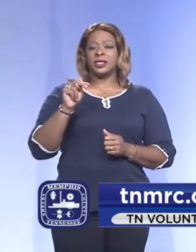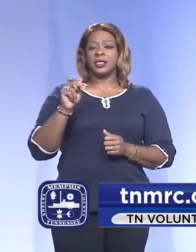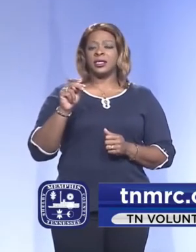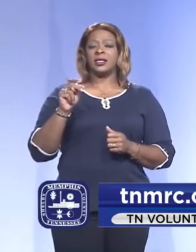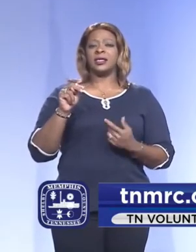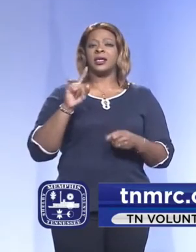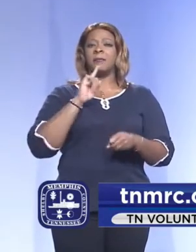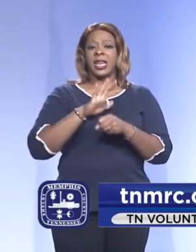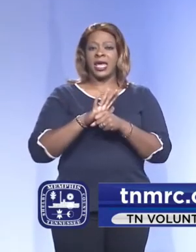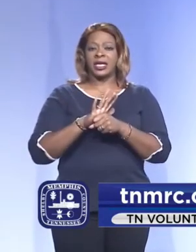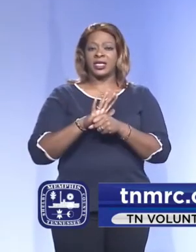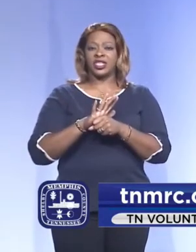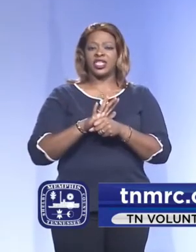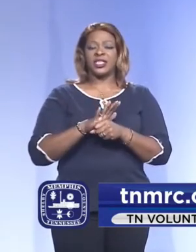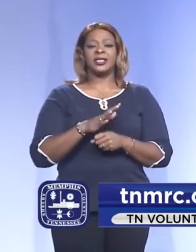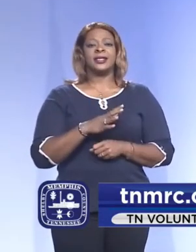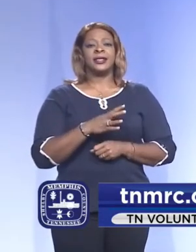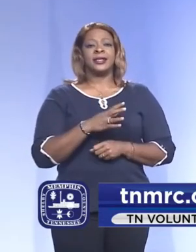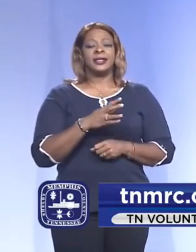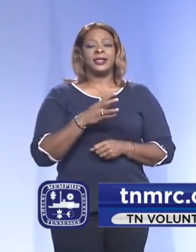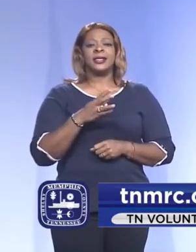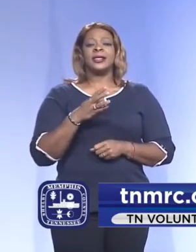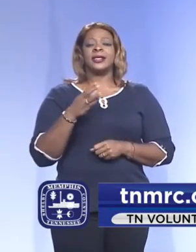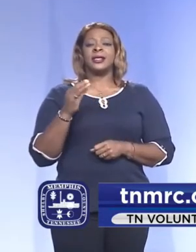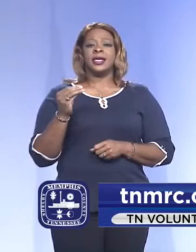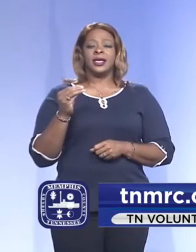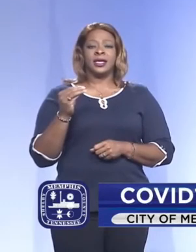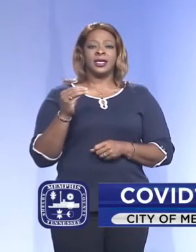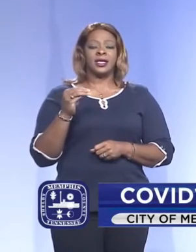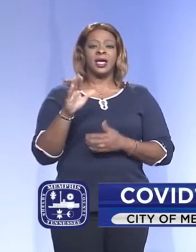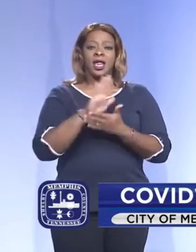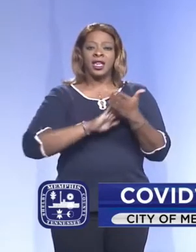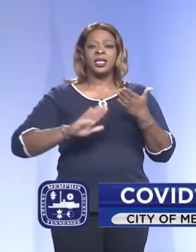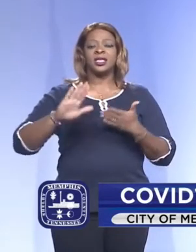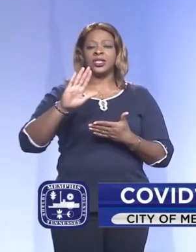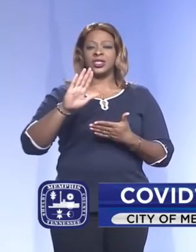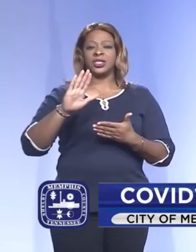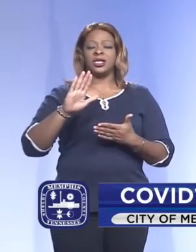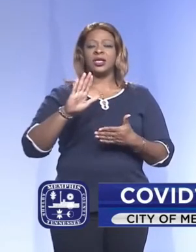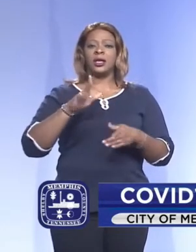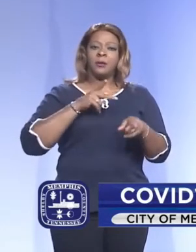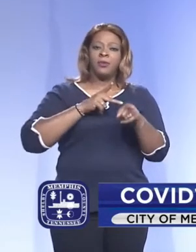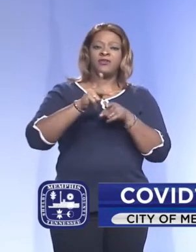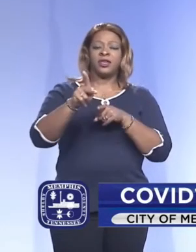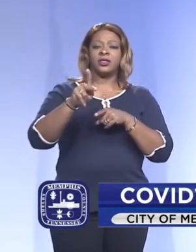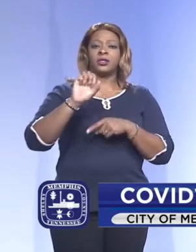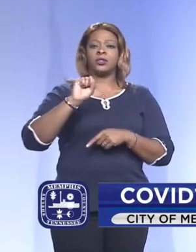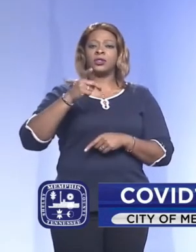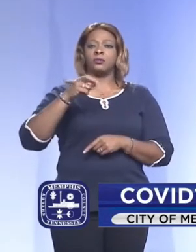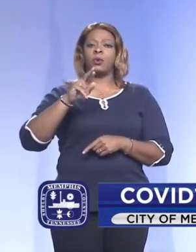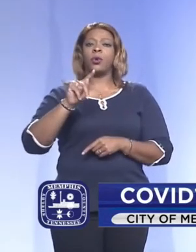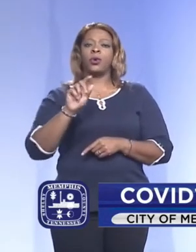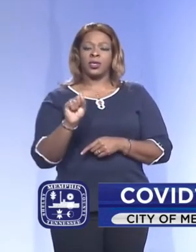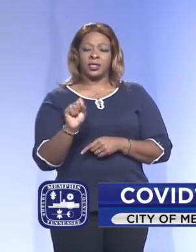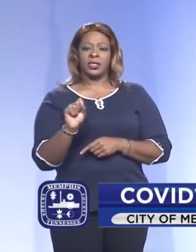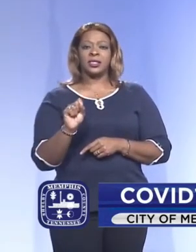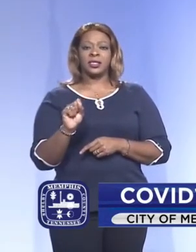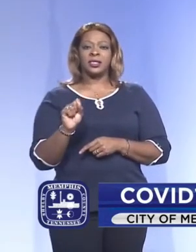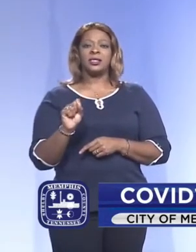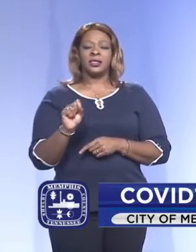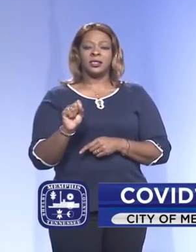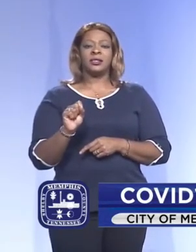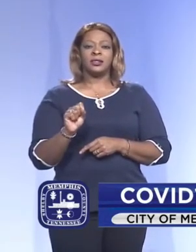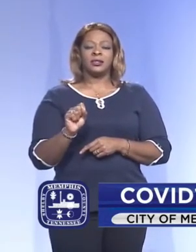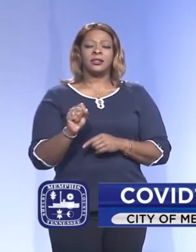and that collegiate and professional sports were